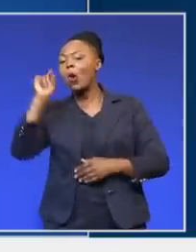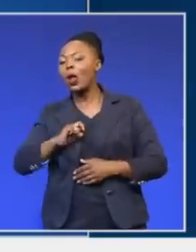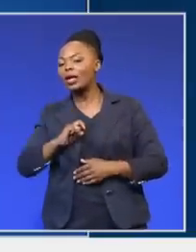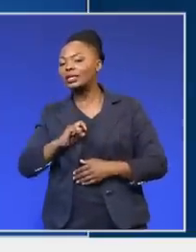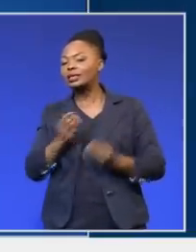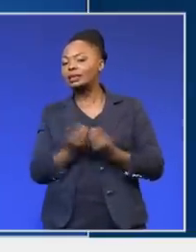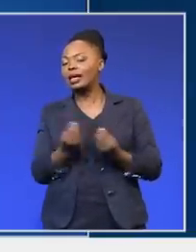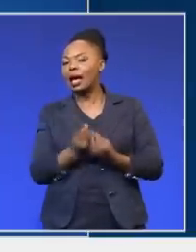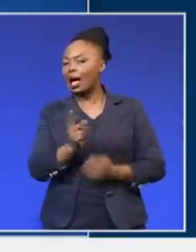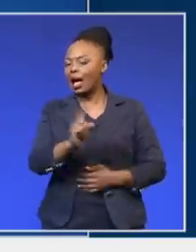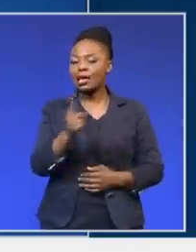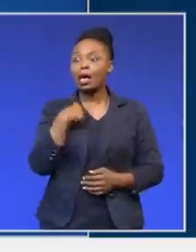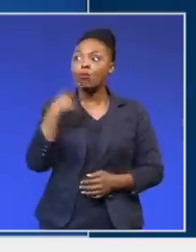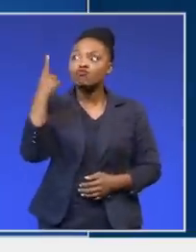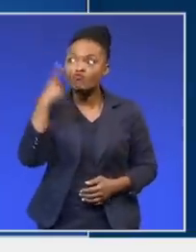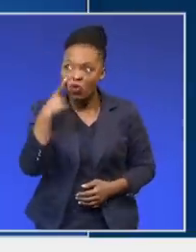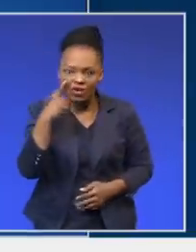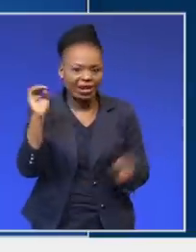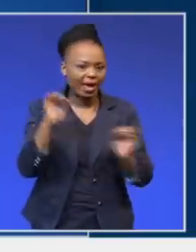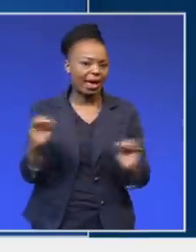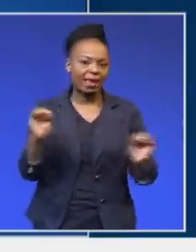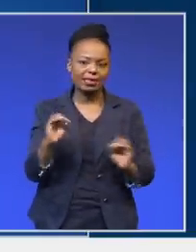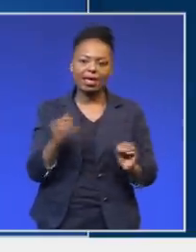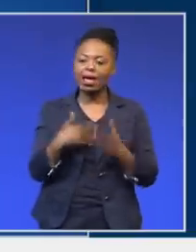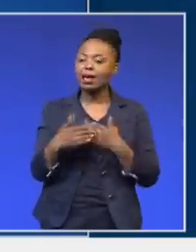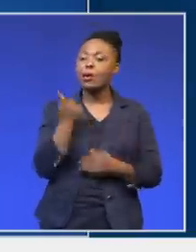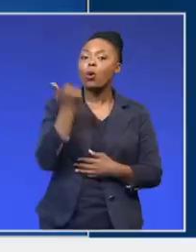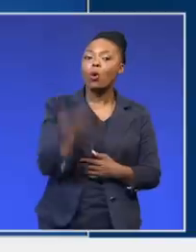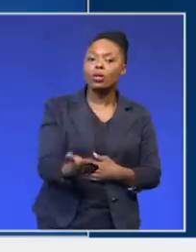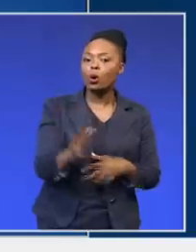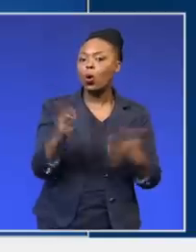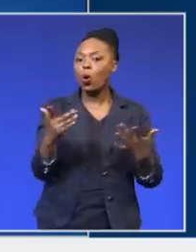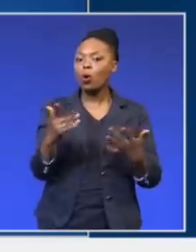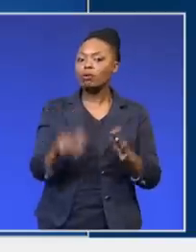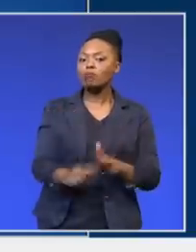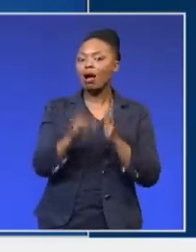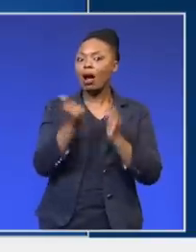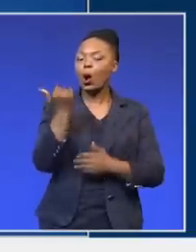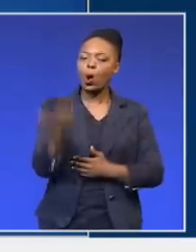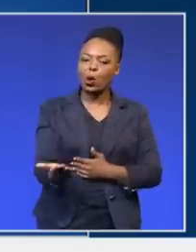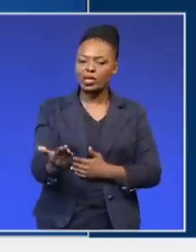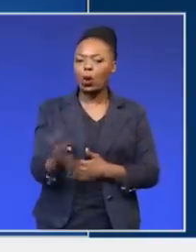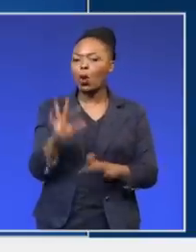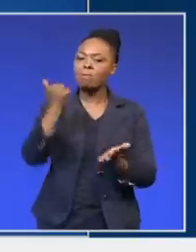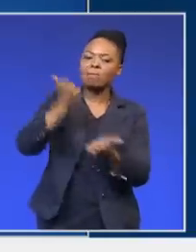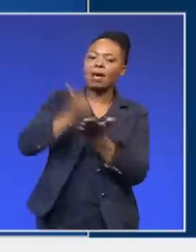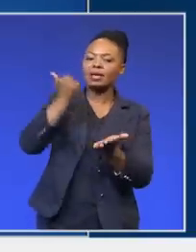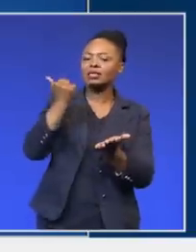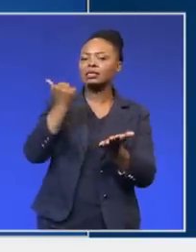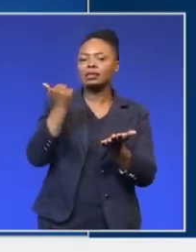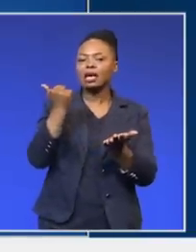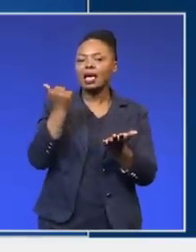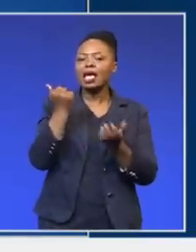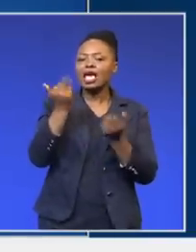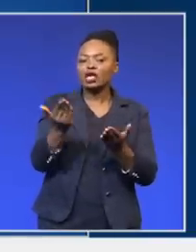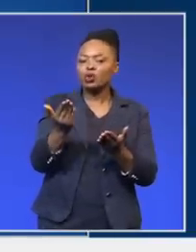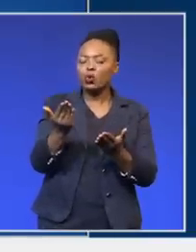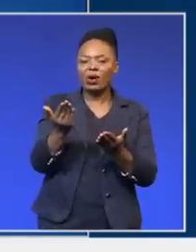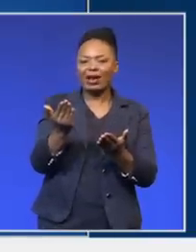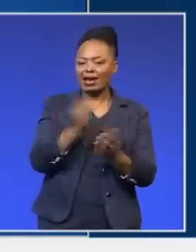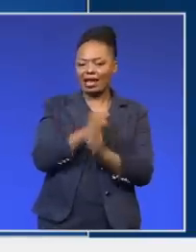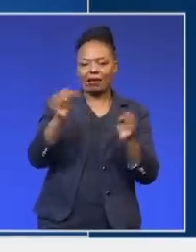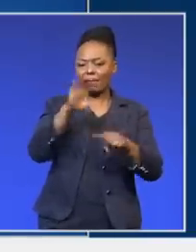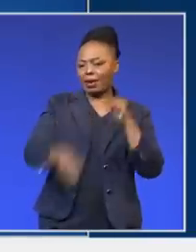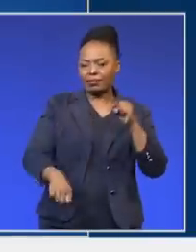find any proof of any orders or legitimate orders and permits been issued in that regard. So,